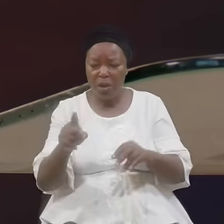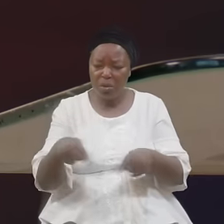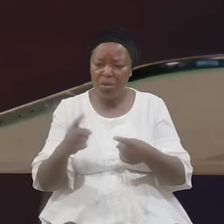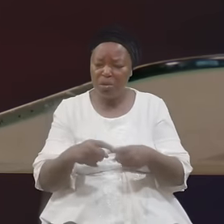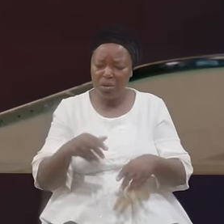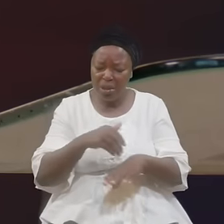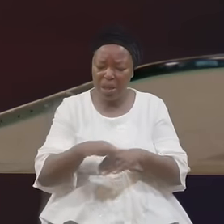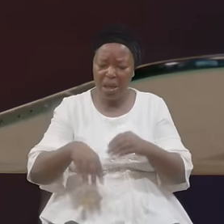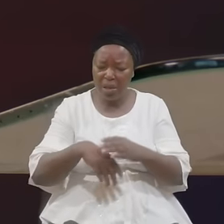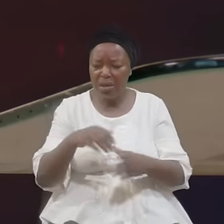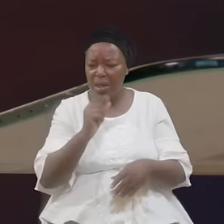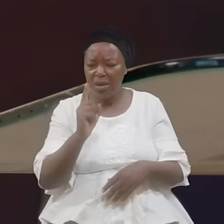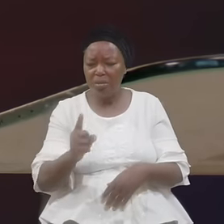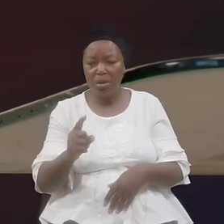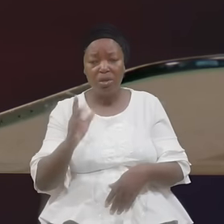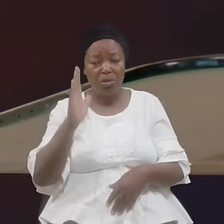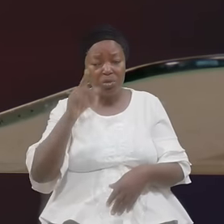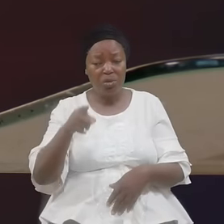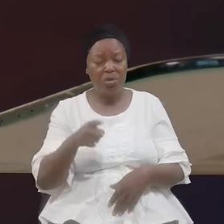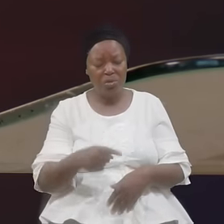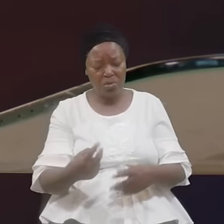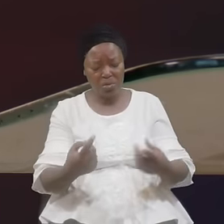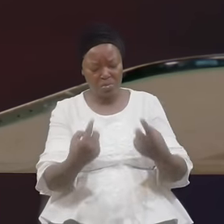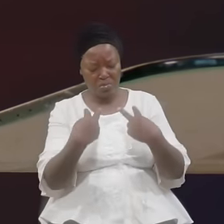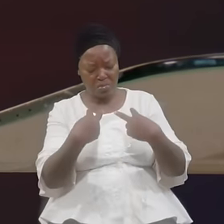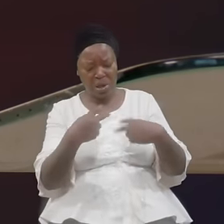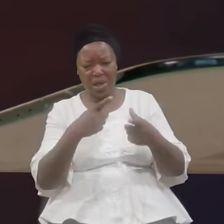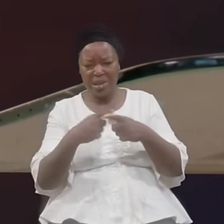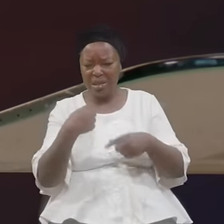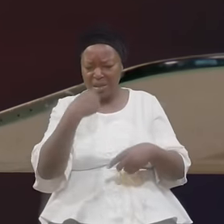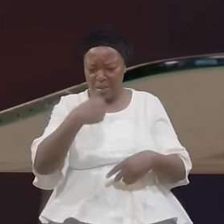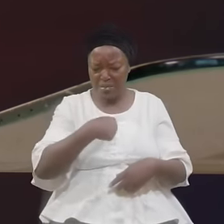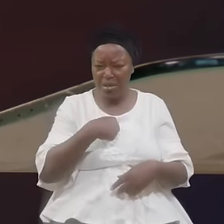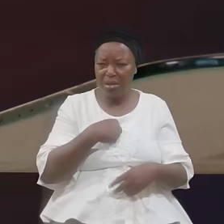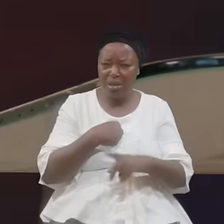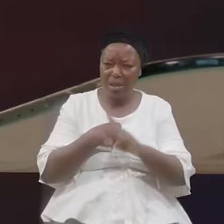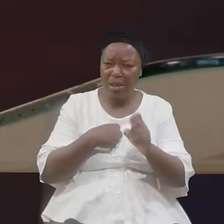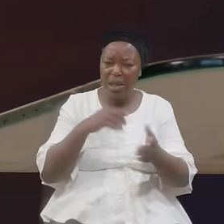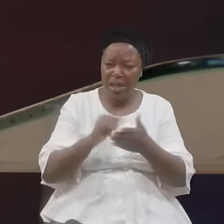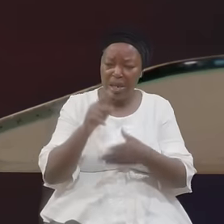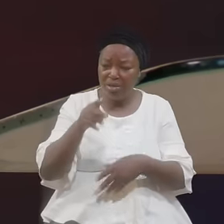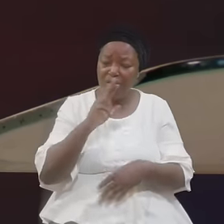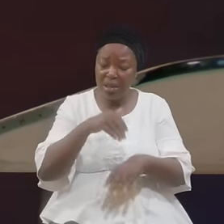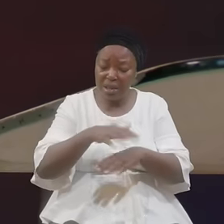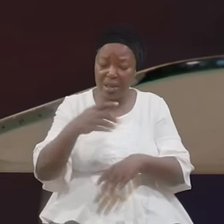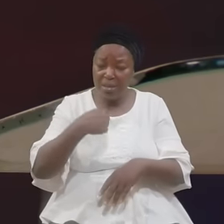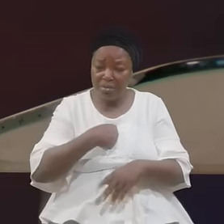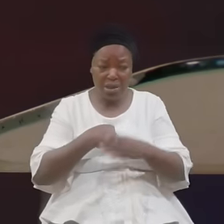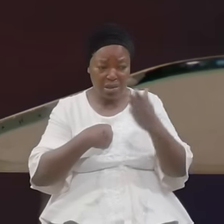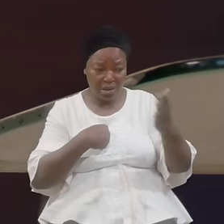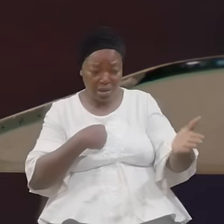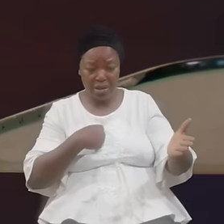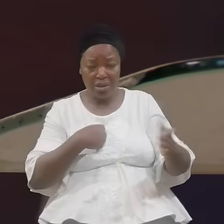Anybody Should You Face Me And Tell Me That You're Sending Me Here